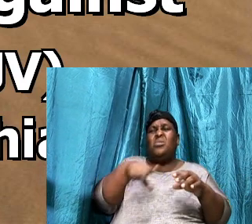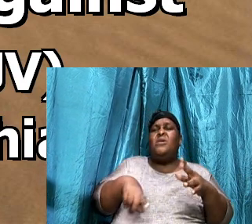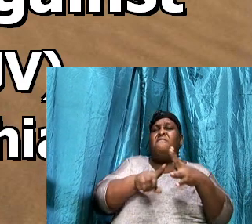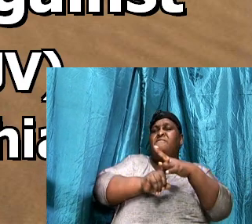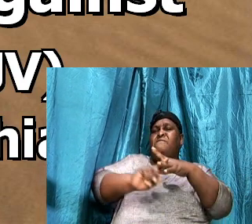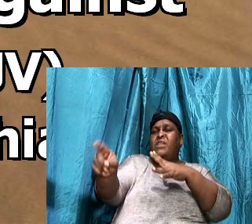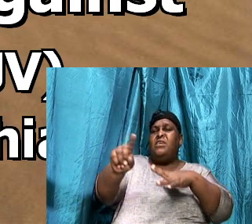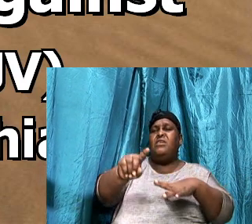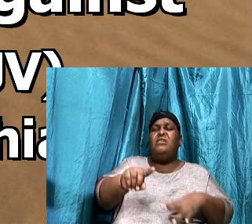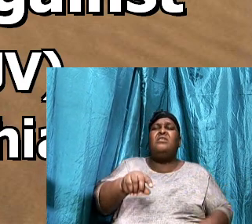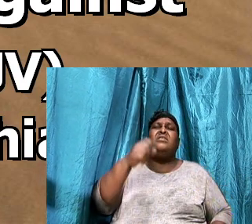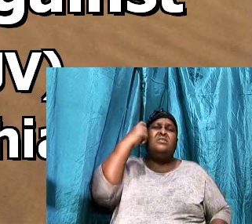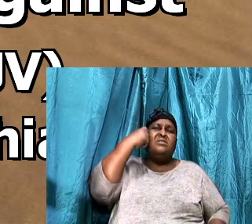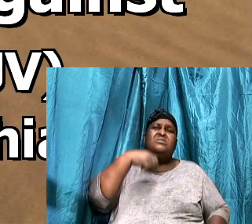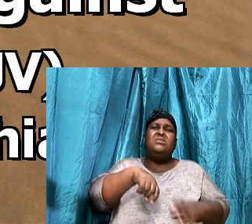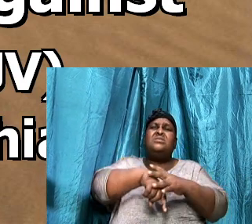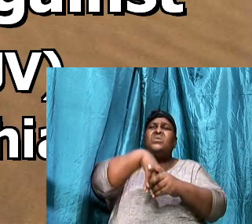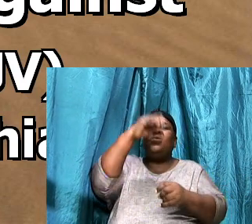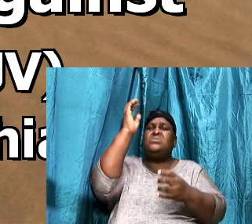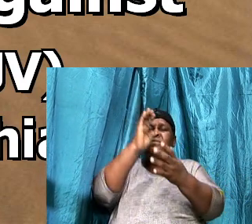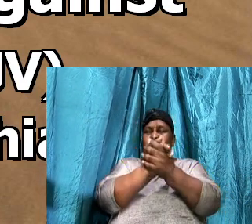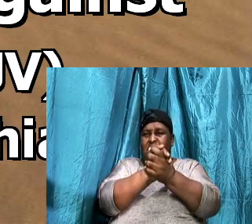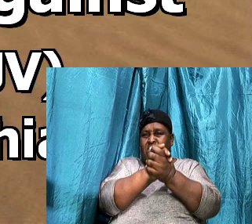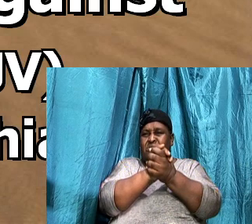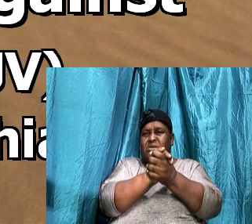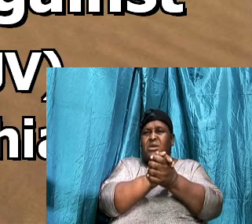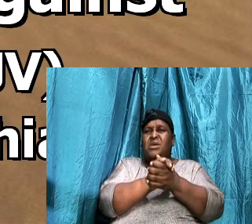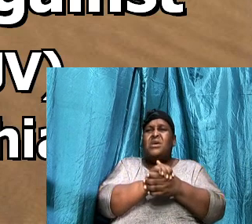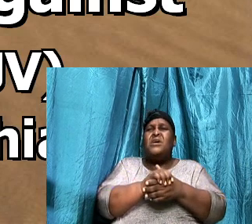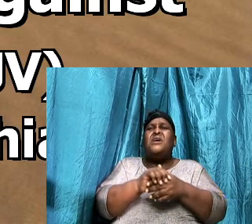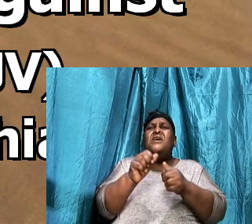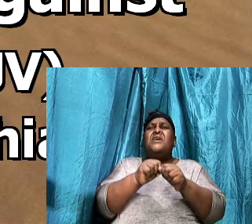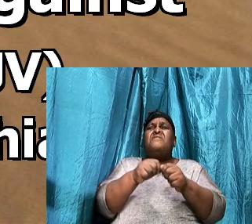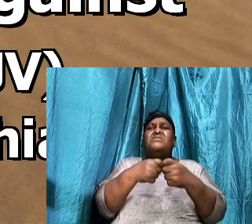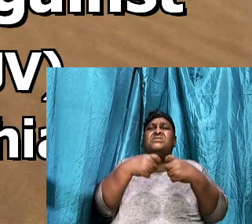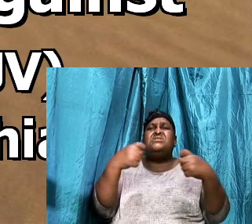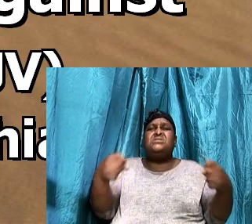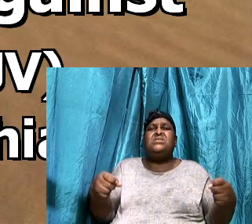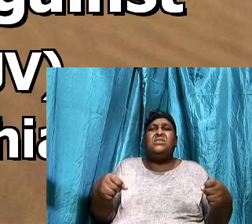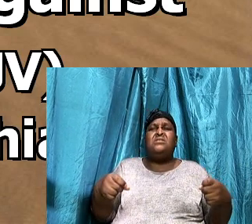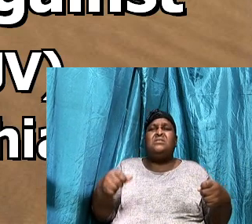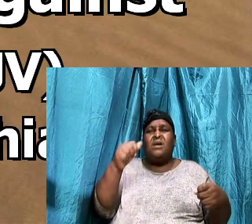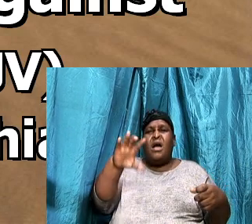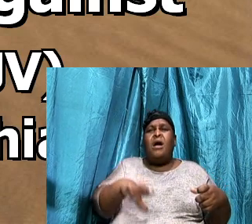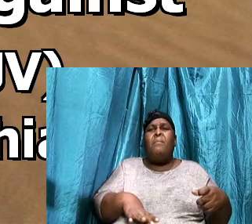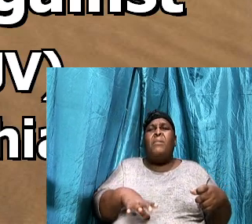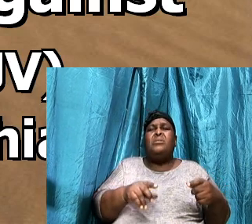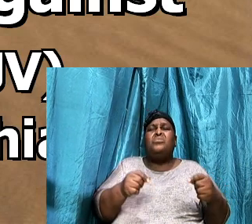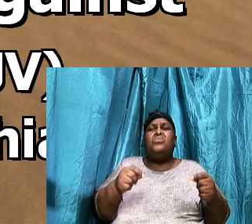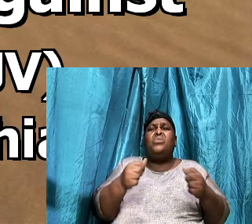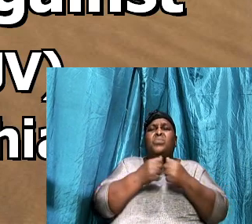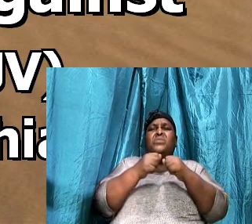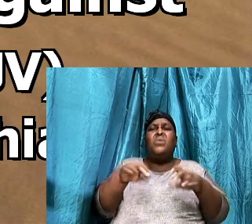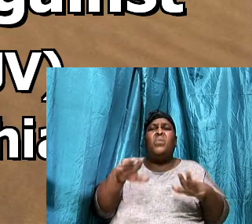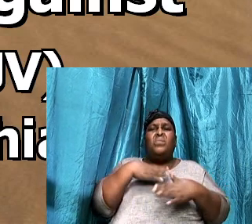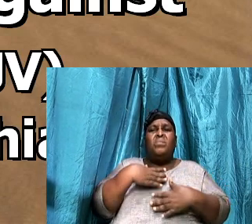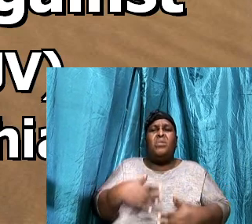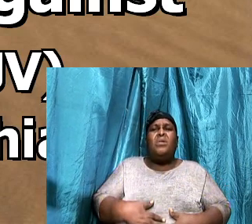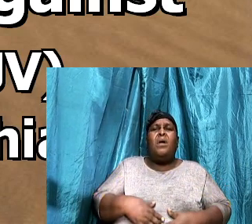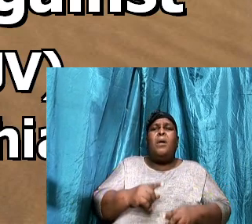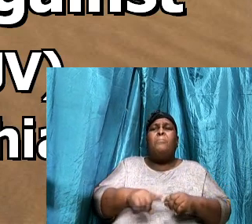fornication, Every sin that a man doeth, Is without the body, But he that committed